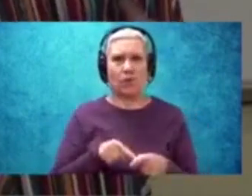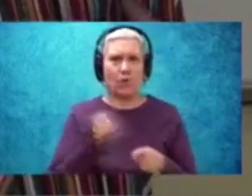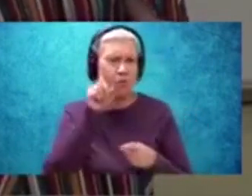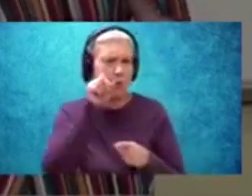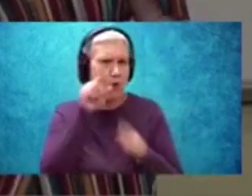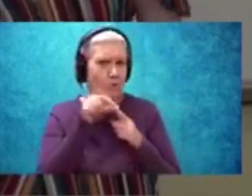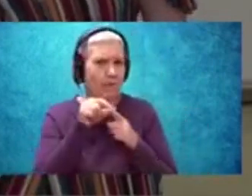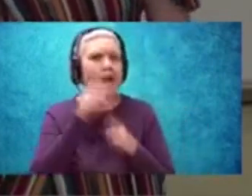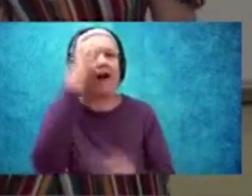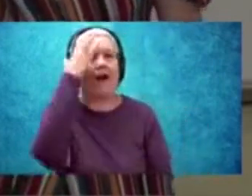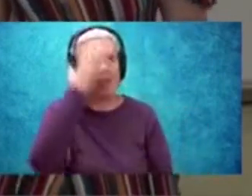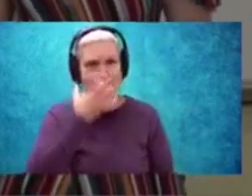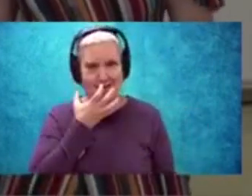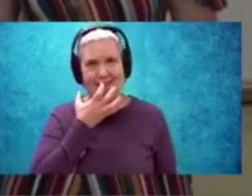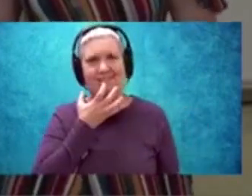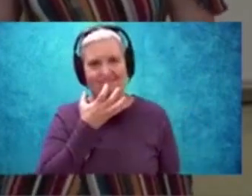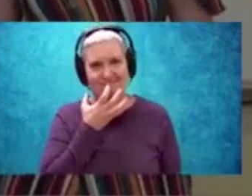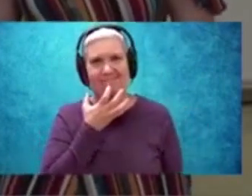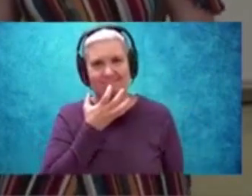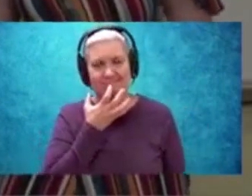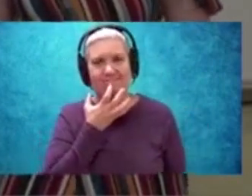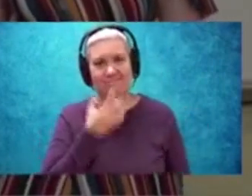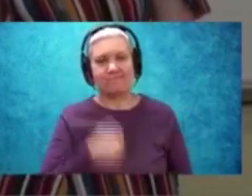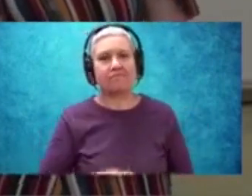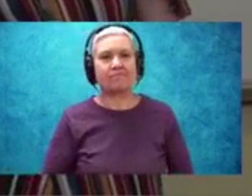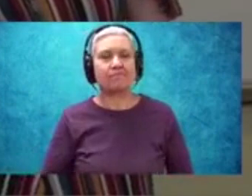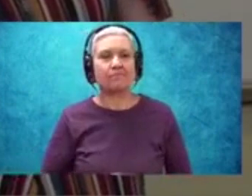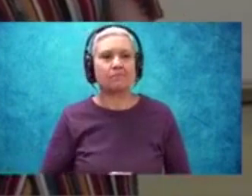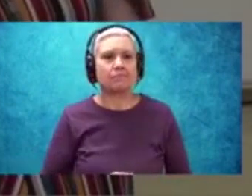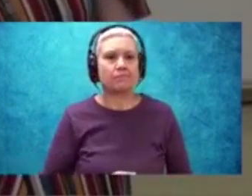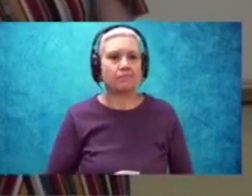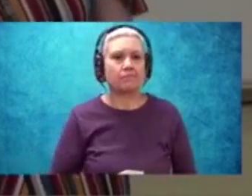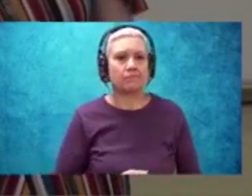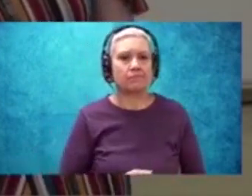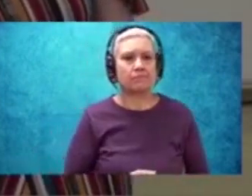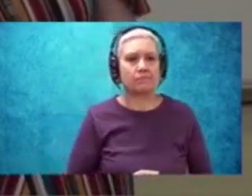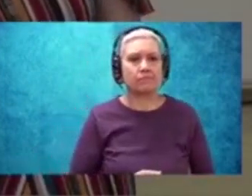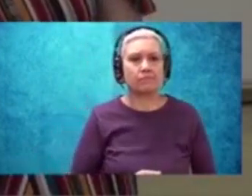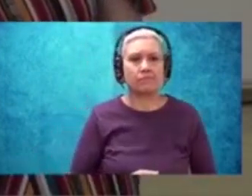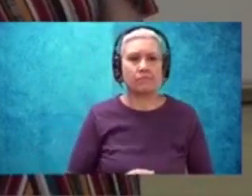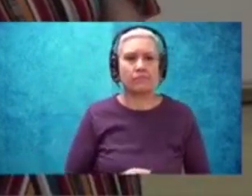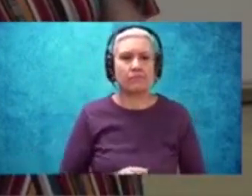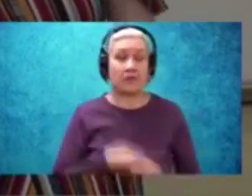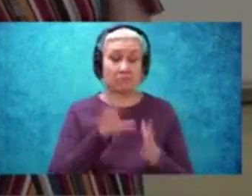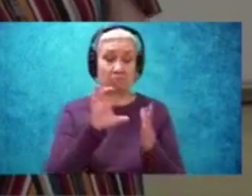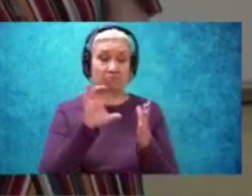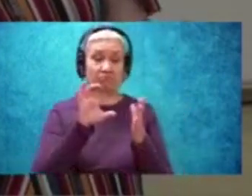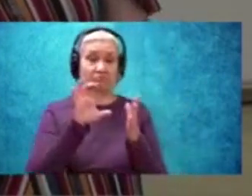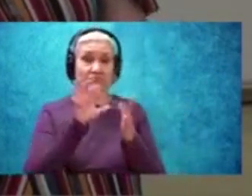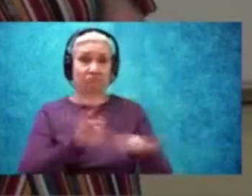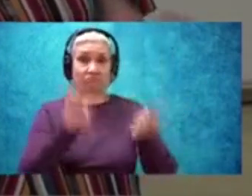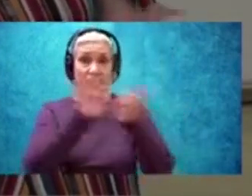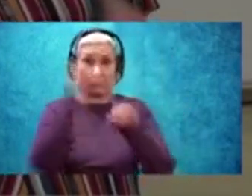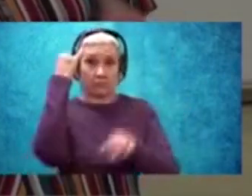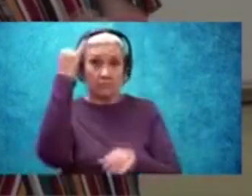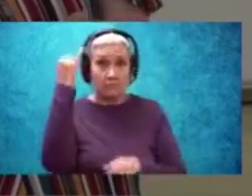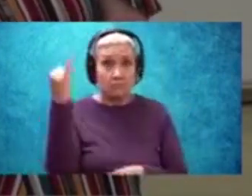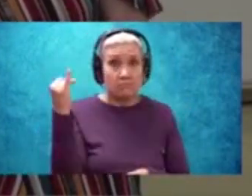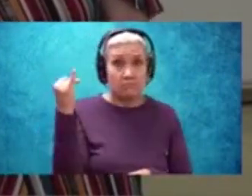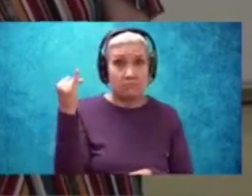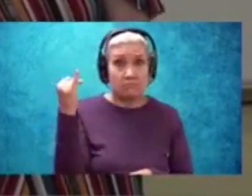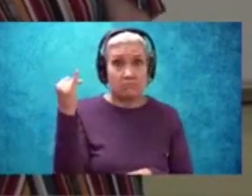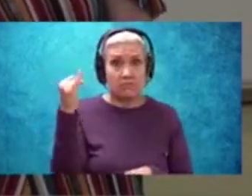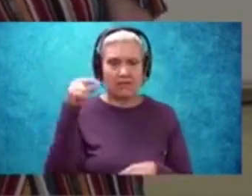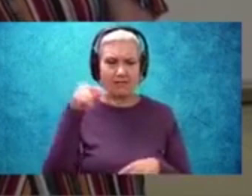That mask, right? And in fact, if we were to talk about the central idea of this poem, we'd say, well, this is a poem about